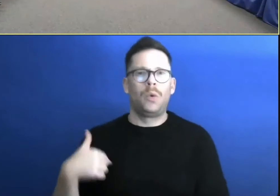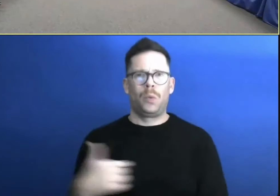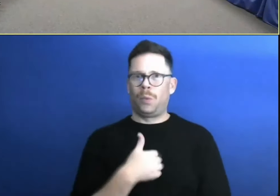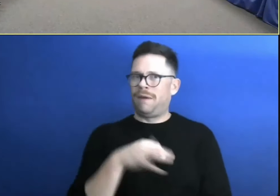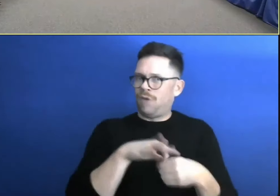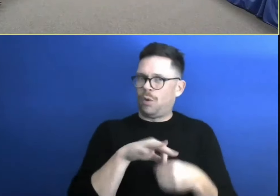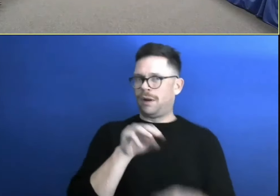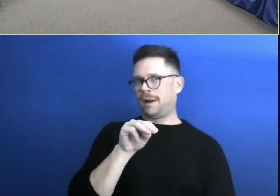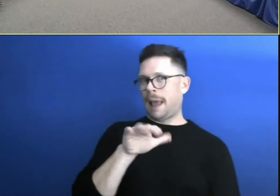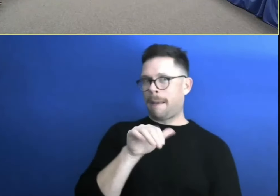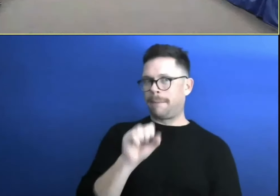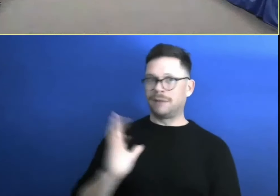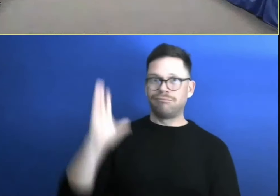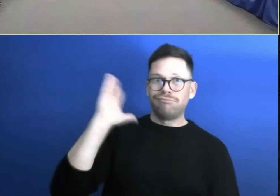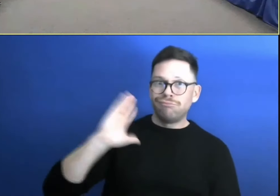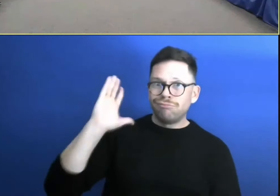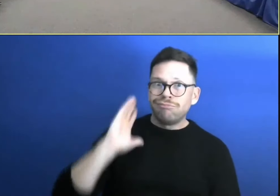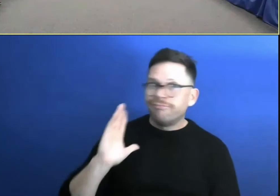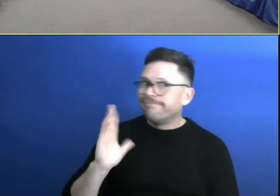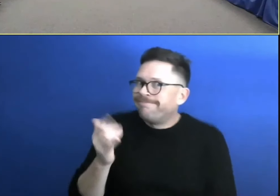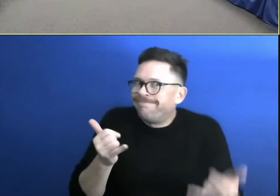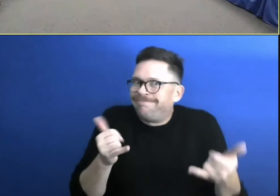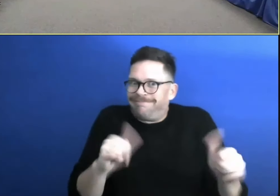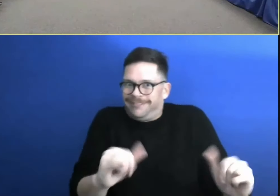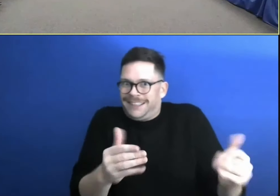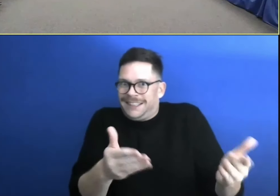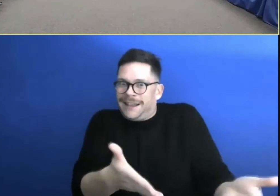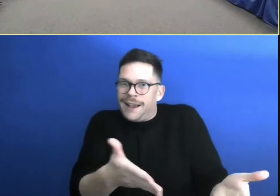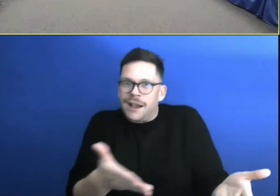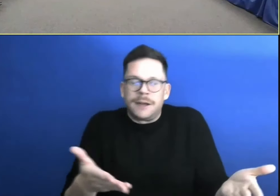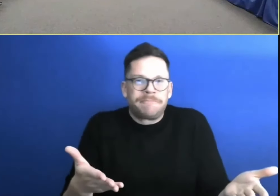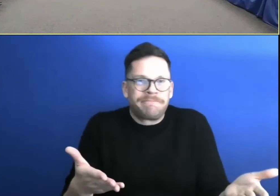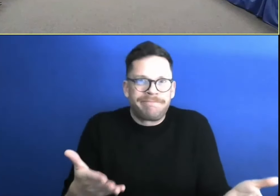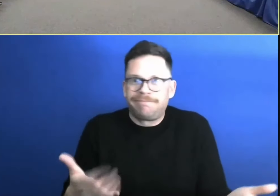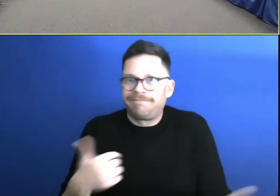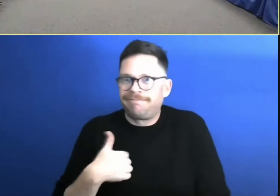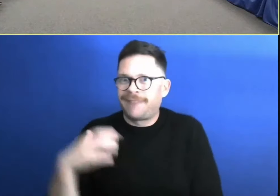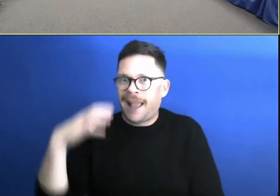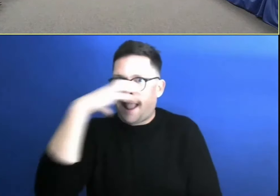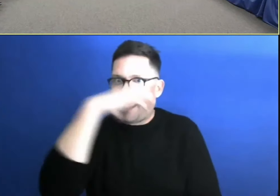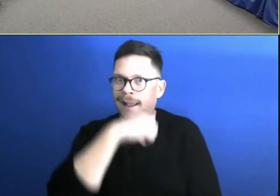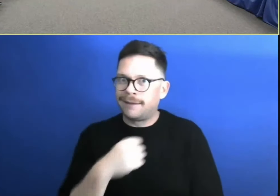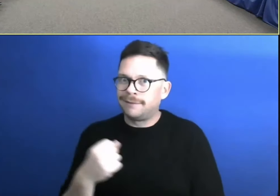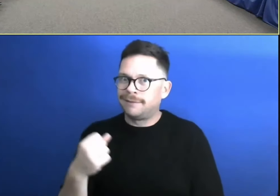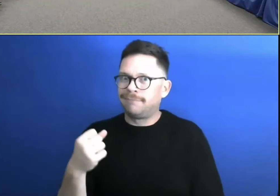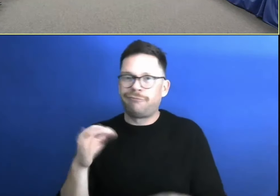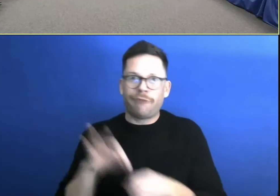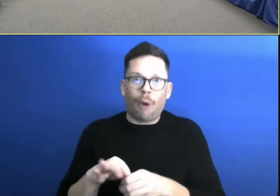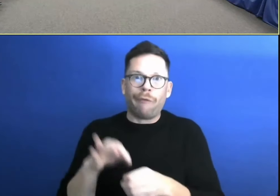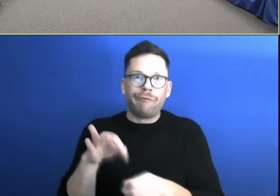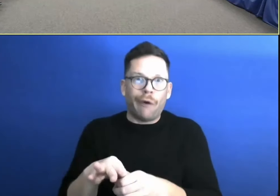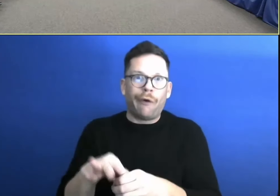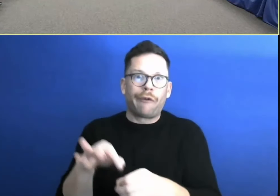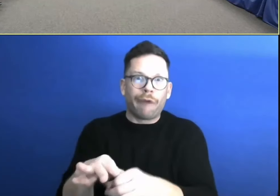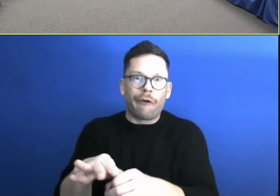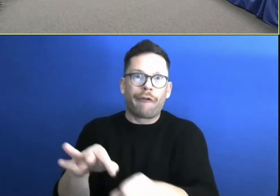It's still out there. So, I mean, I guess we just keep voting and sending it to the legislation. Maybe someday something will stick, but. There